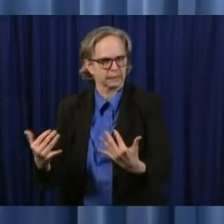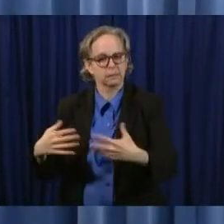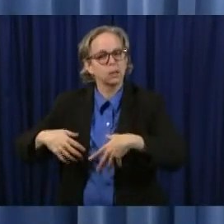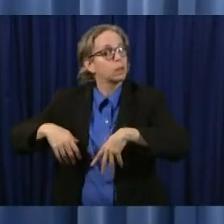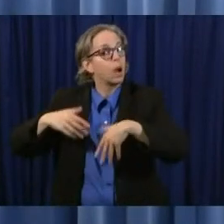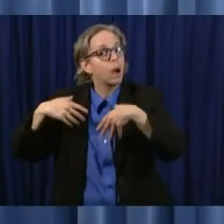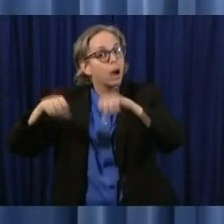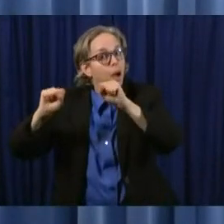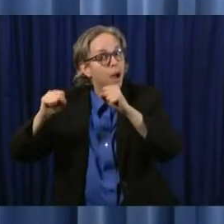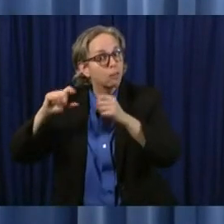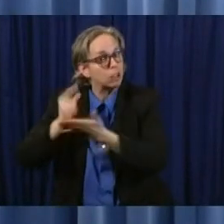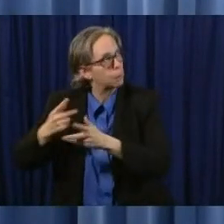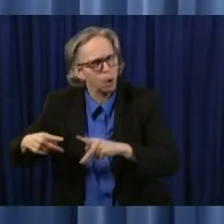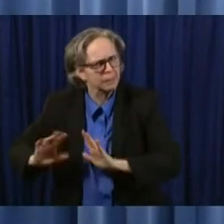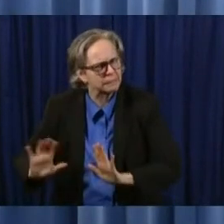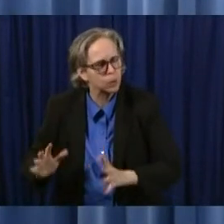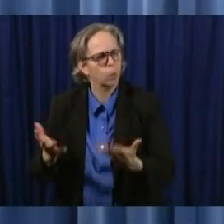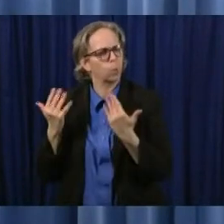of 2020